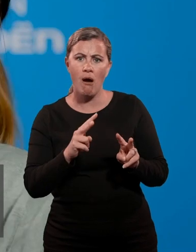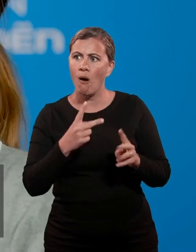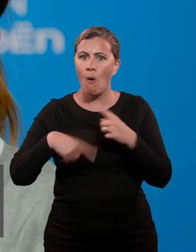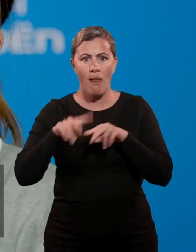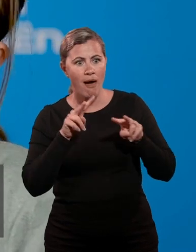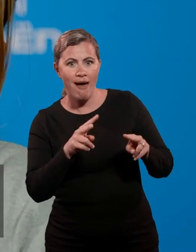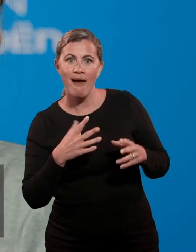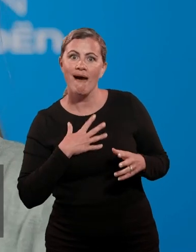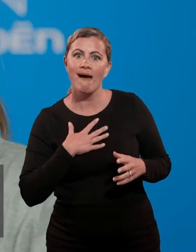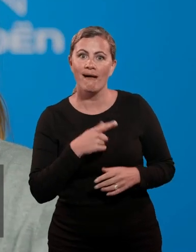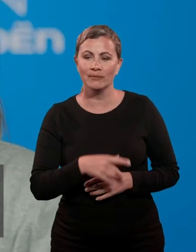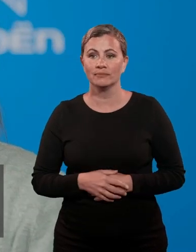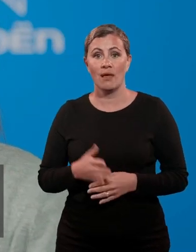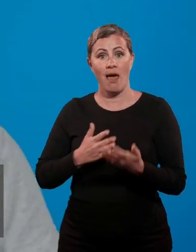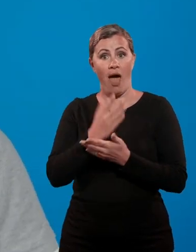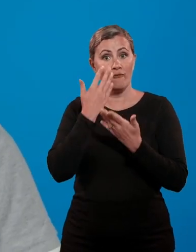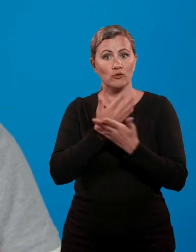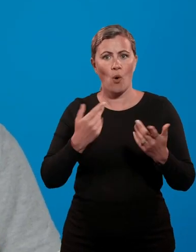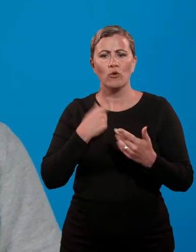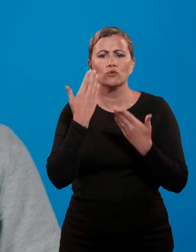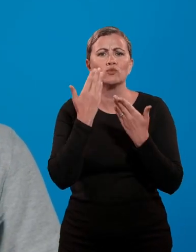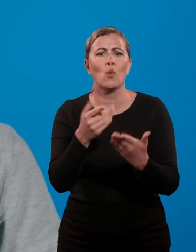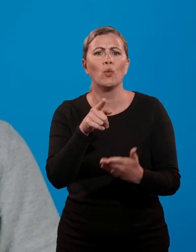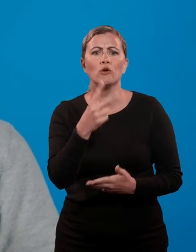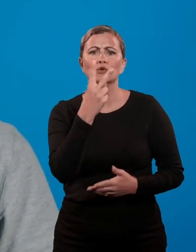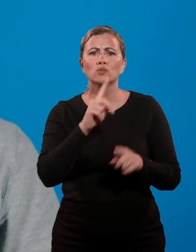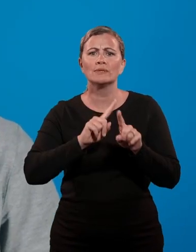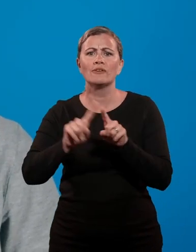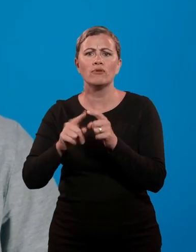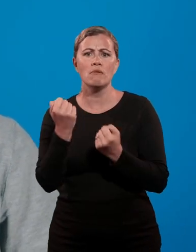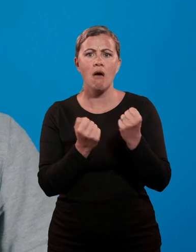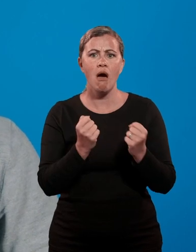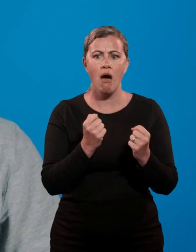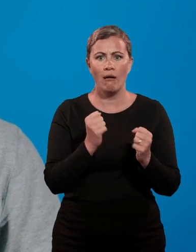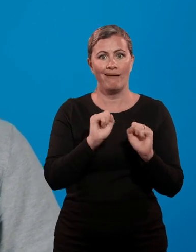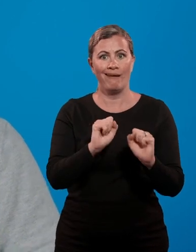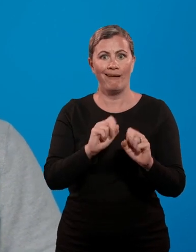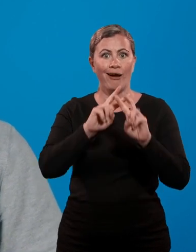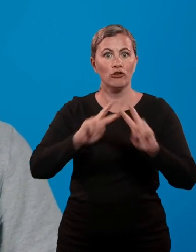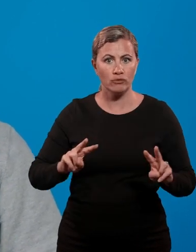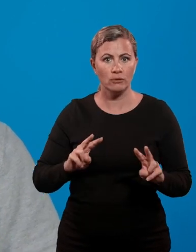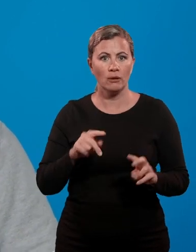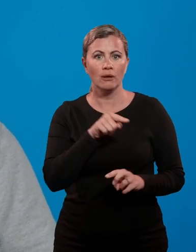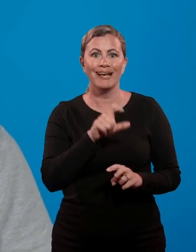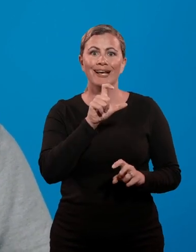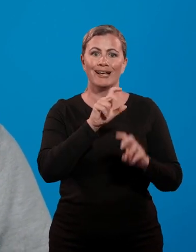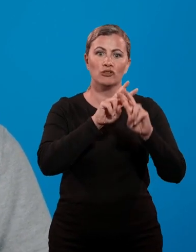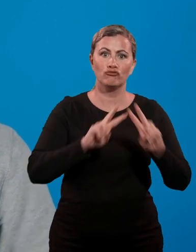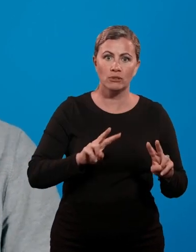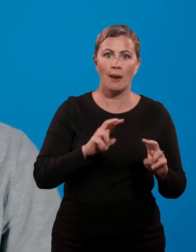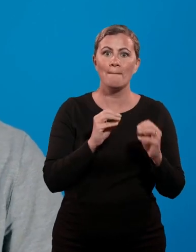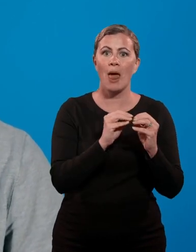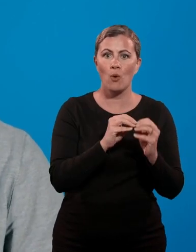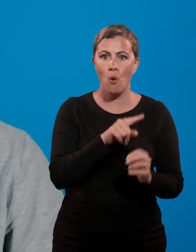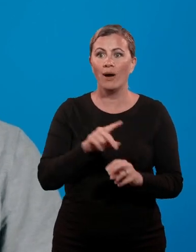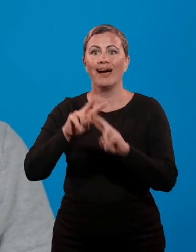and style are clearly on show. In this live show, I'll be looking in depth at two models from the Citroen range which display all